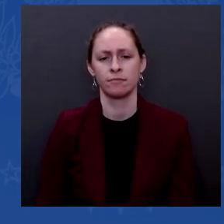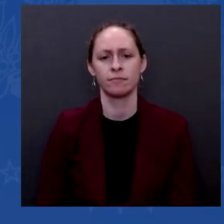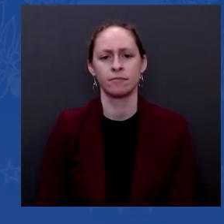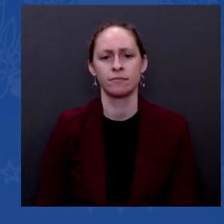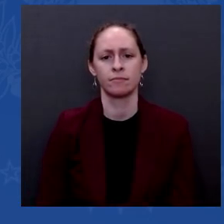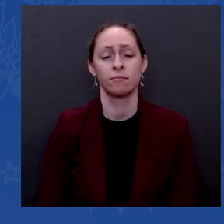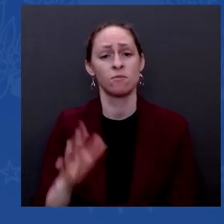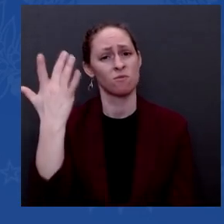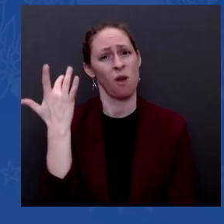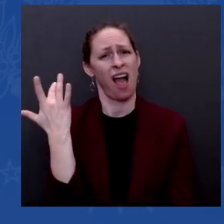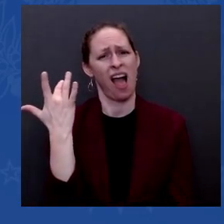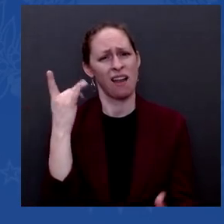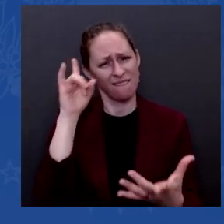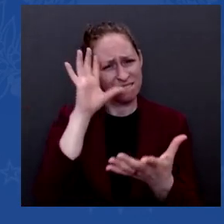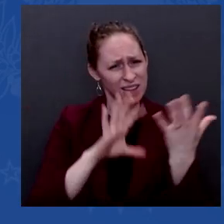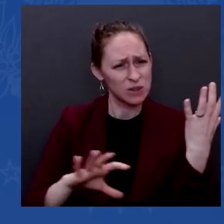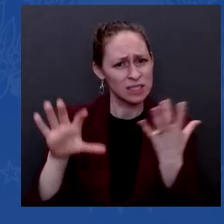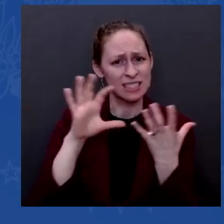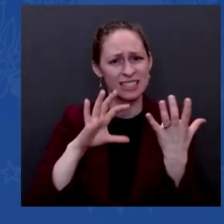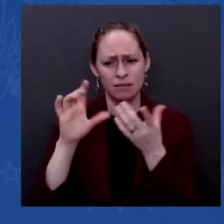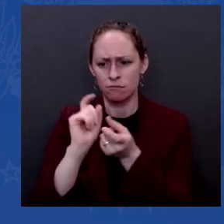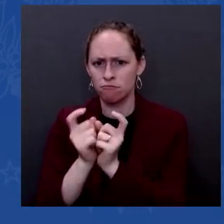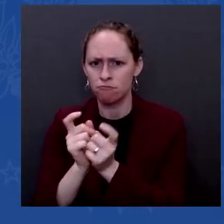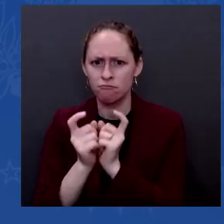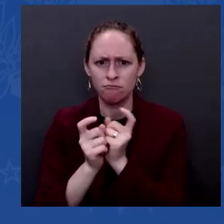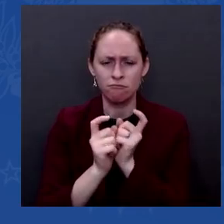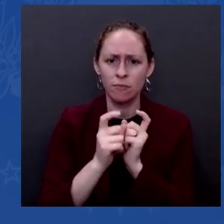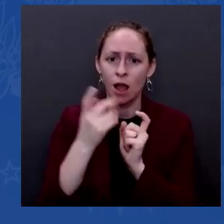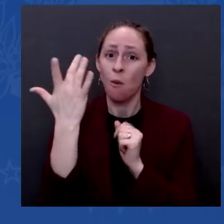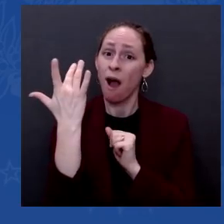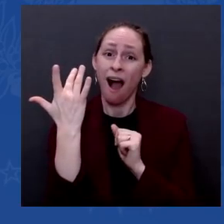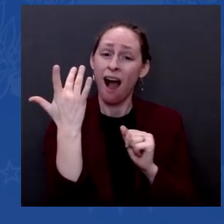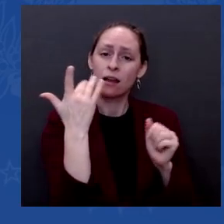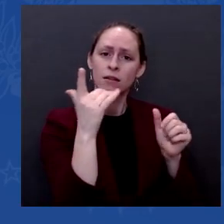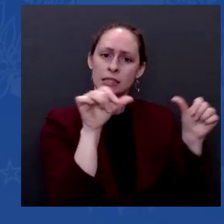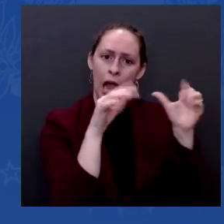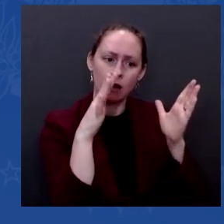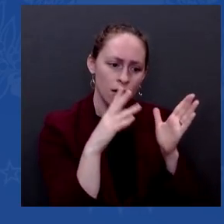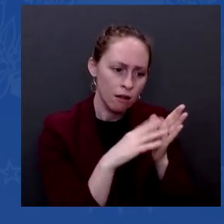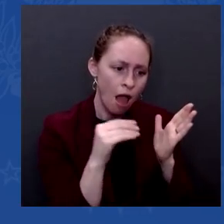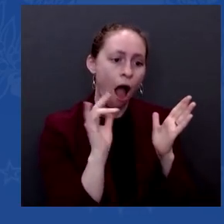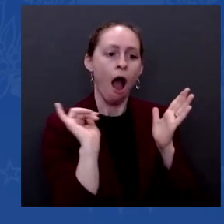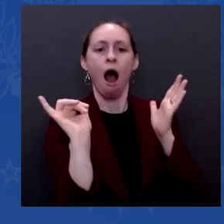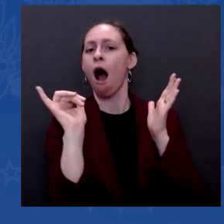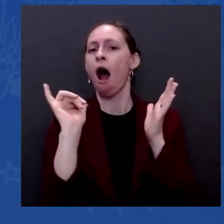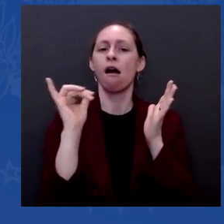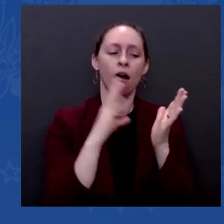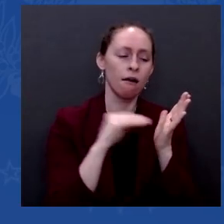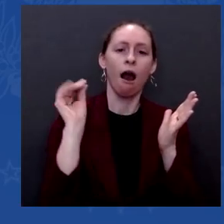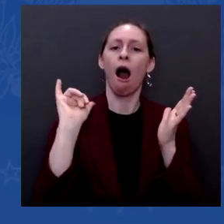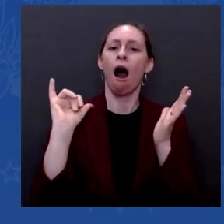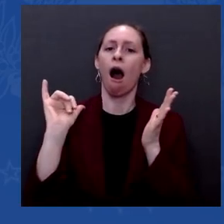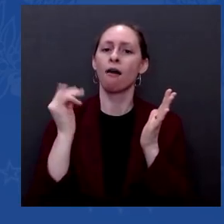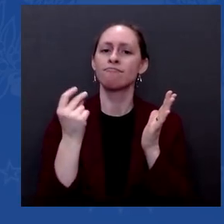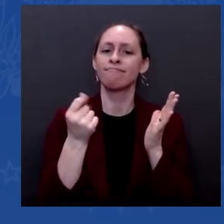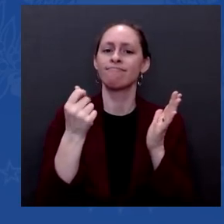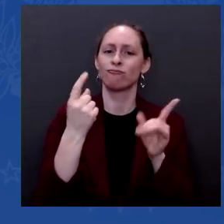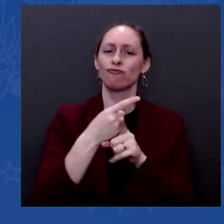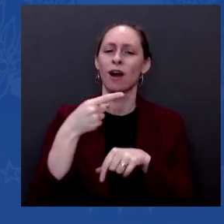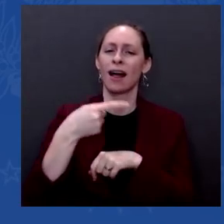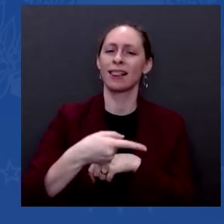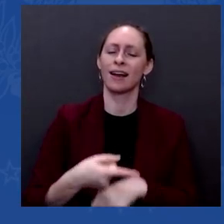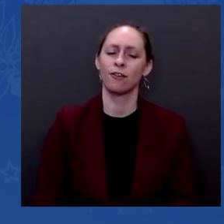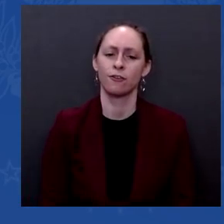not needed. And so the fact is that the one piece that has gotten a lot of attention is the